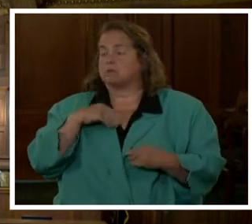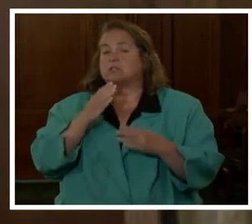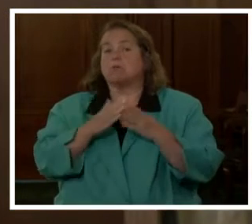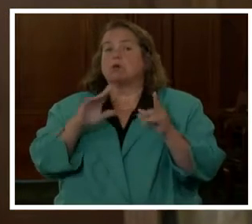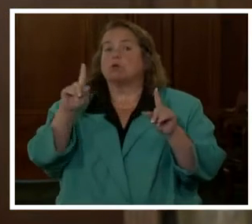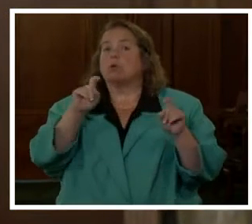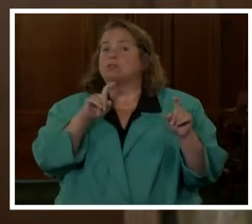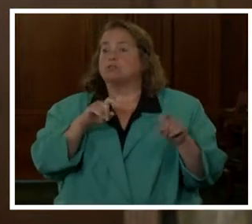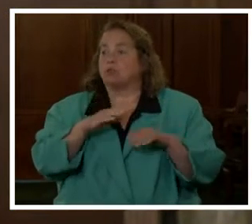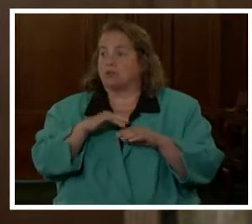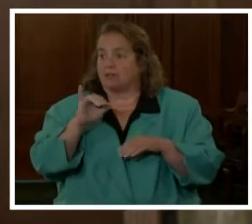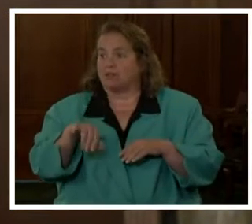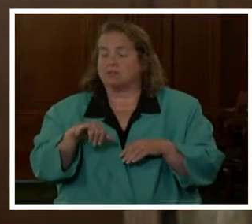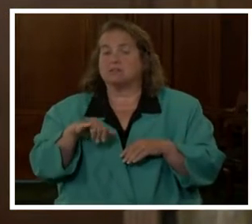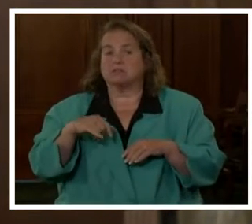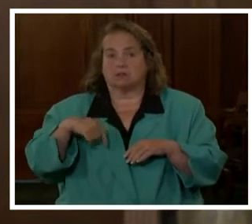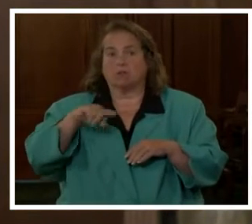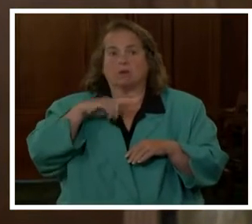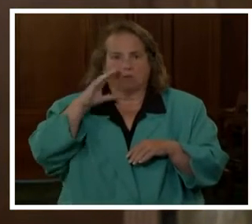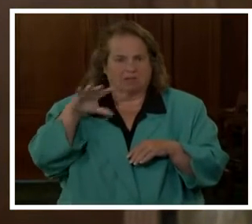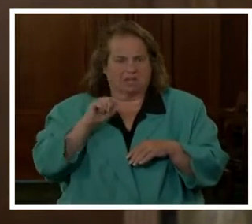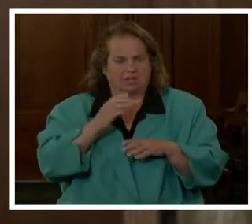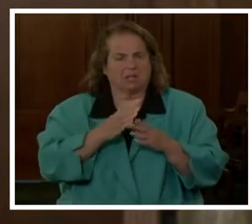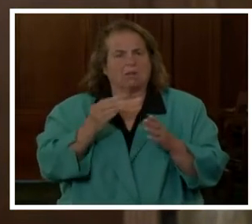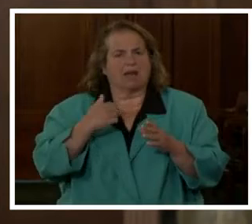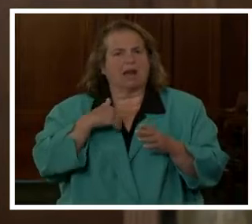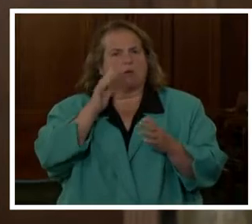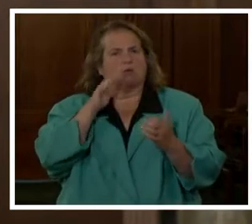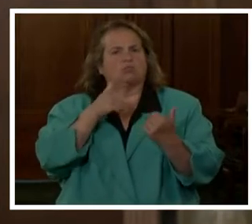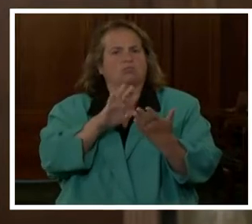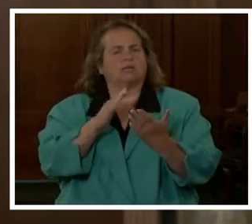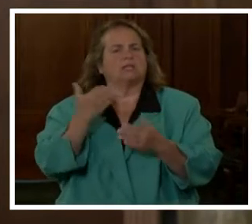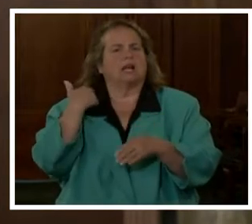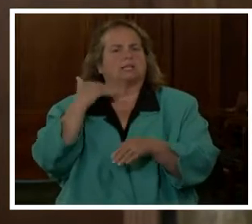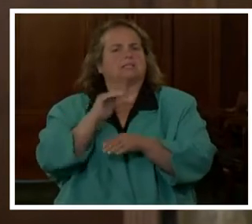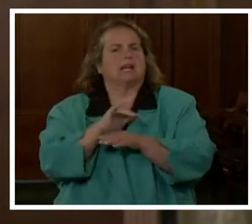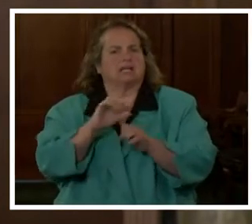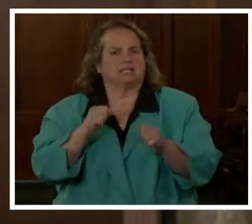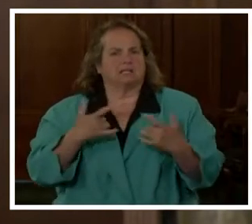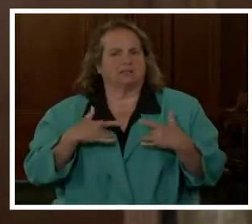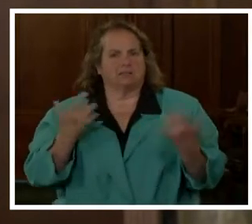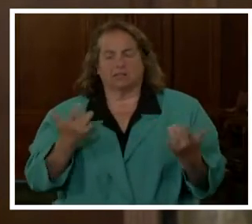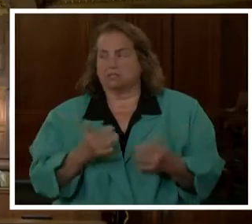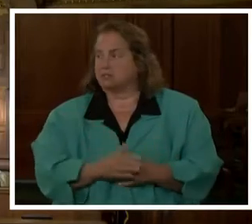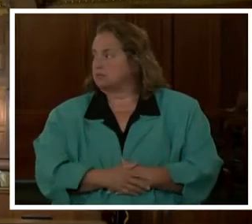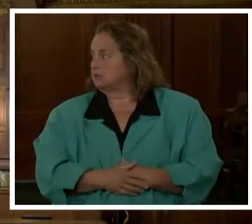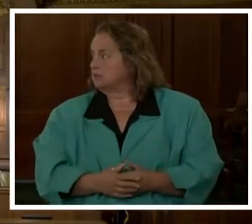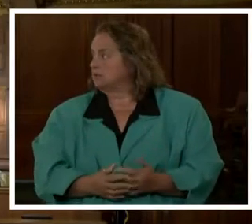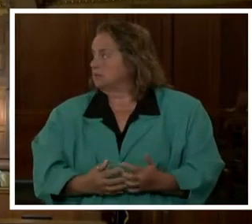this and then I'll address last night's event. Lydia?